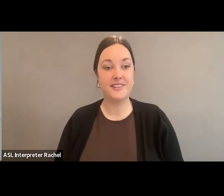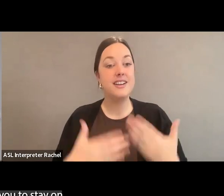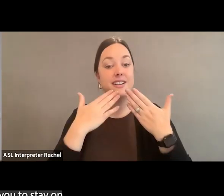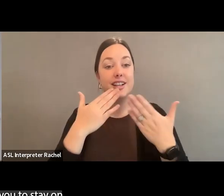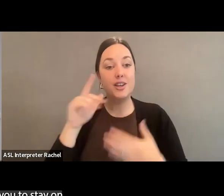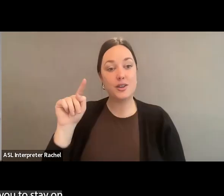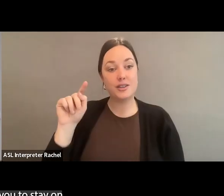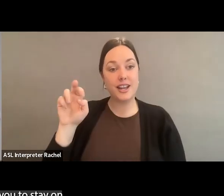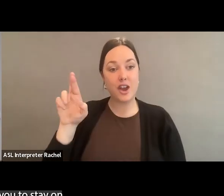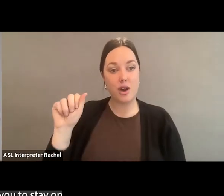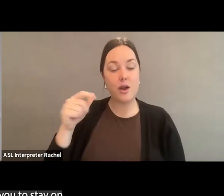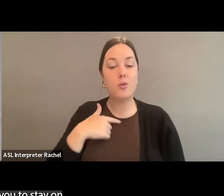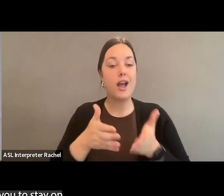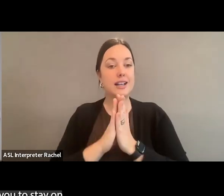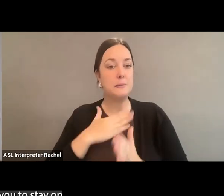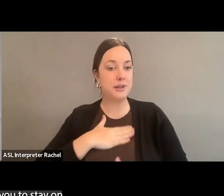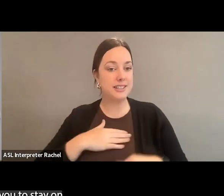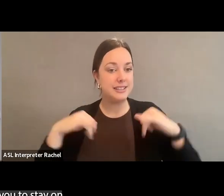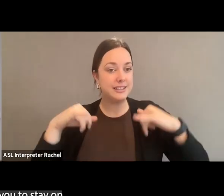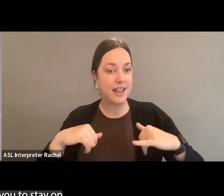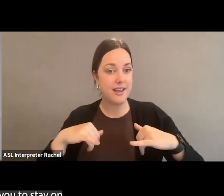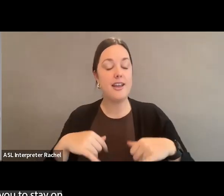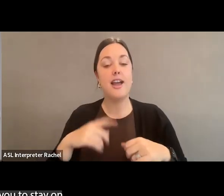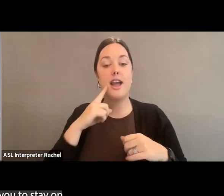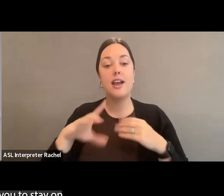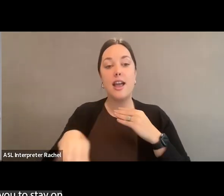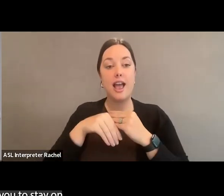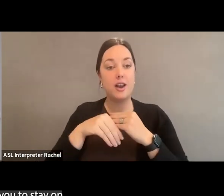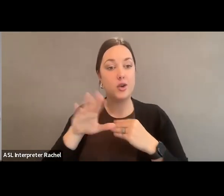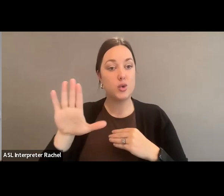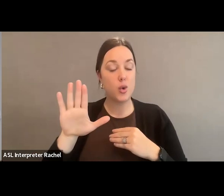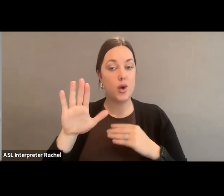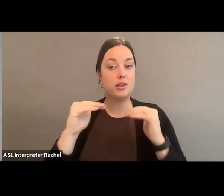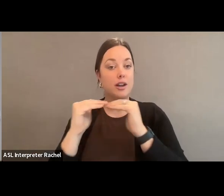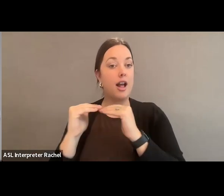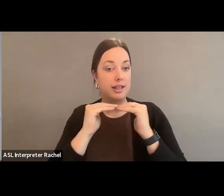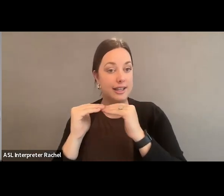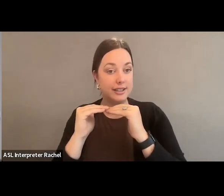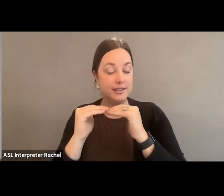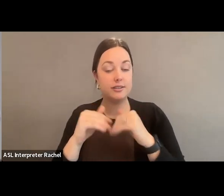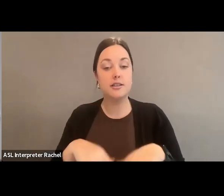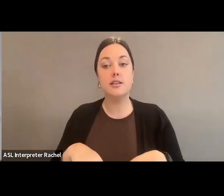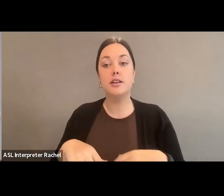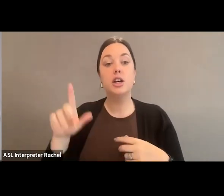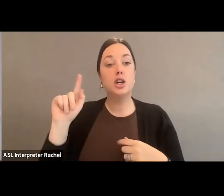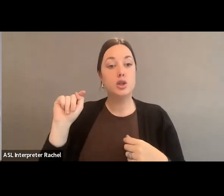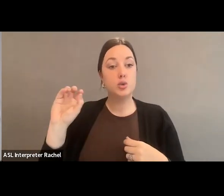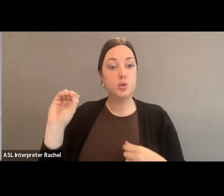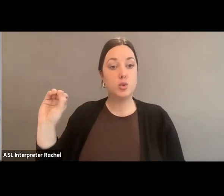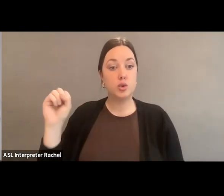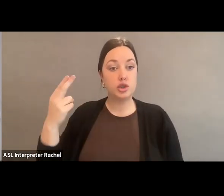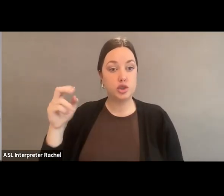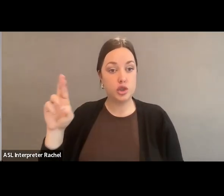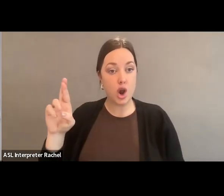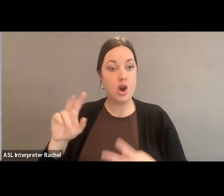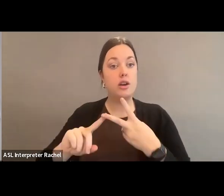Tara. Tara. And I'm going to ask you to stay on and bring on your, bring back your colleagues to Char and